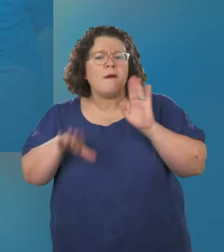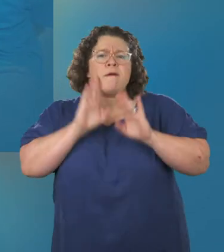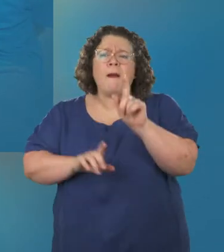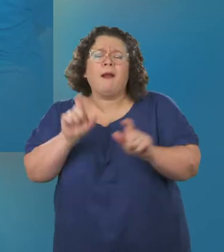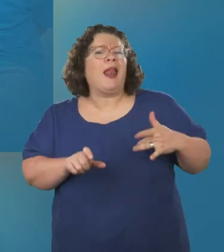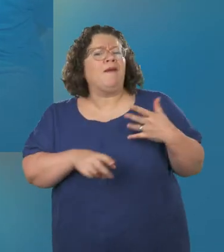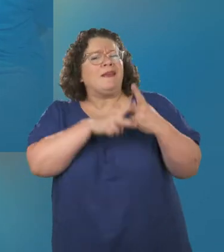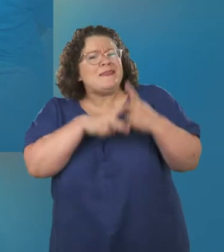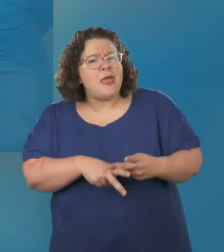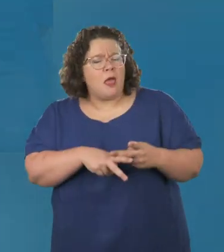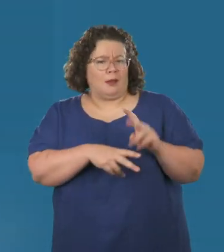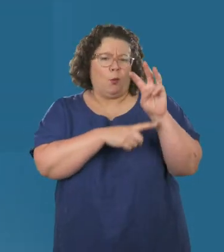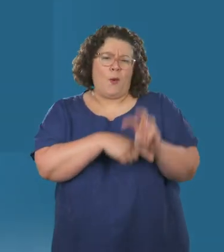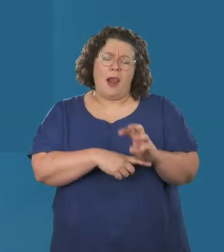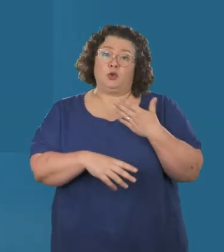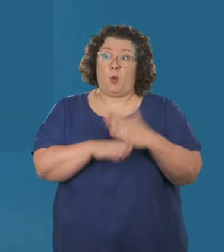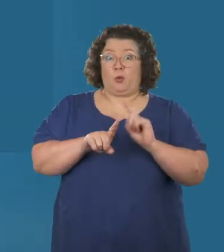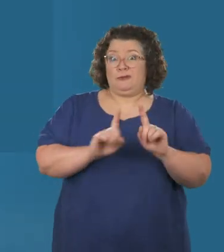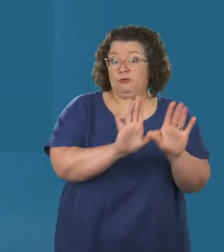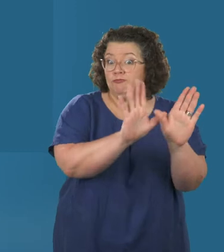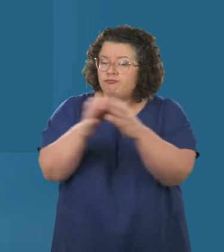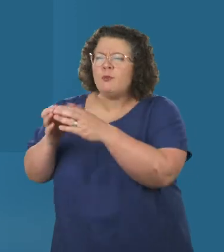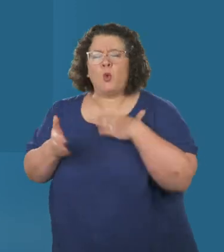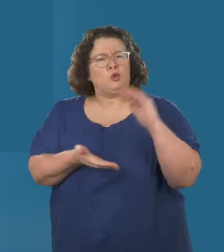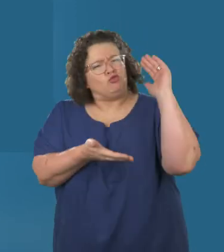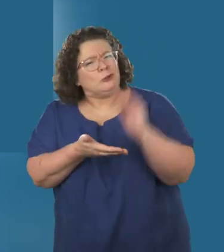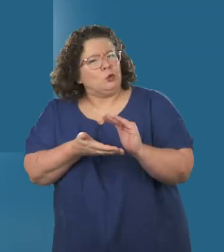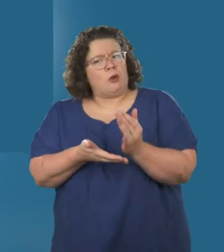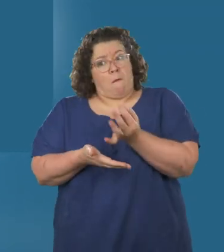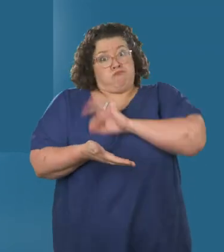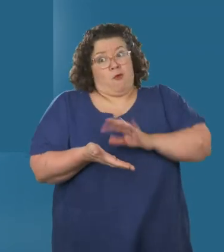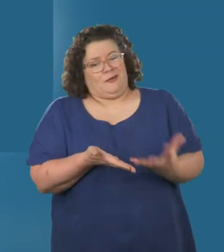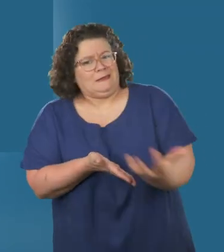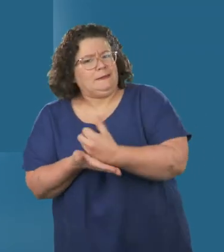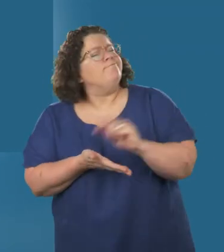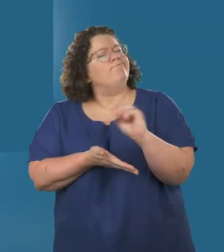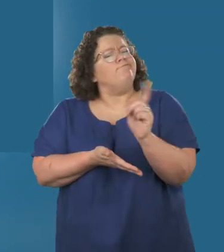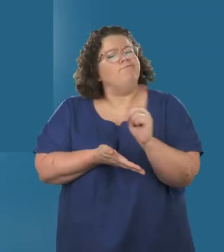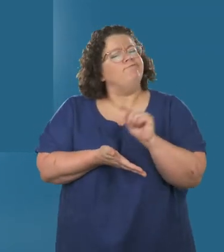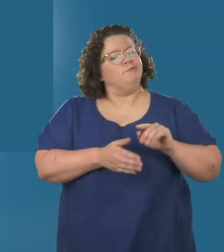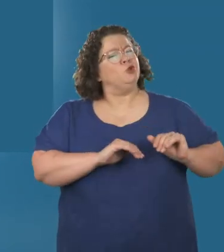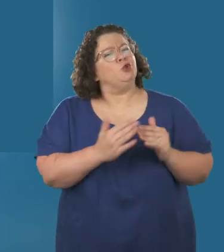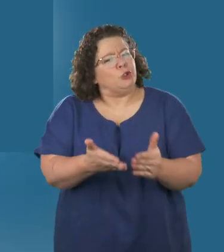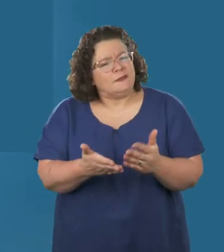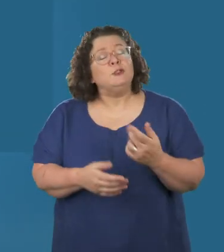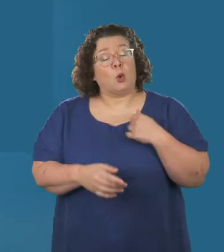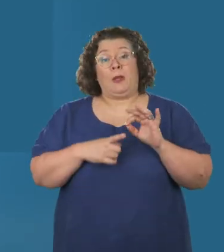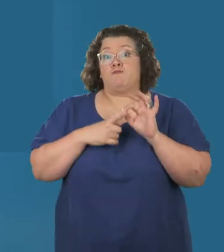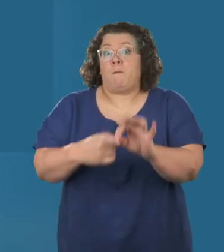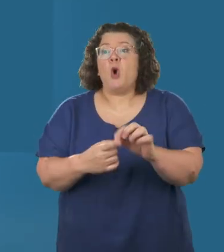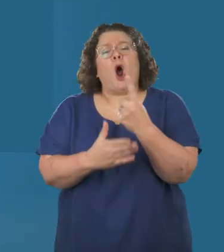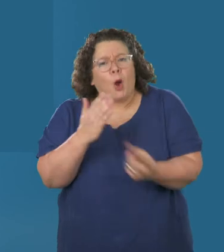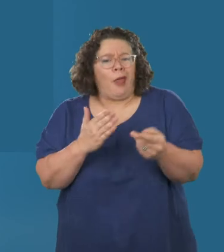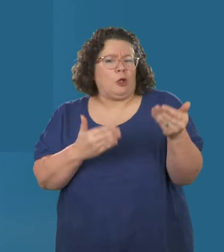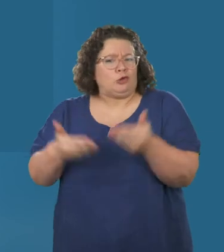people living in care in Wales, we are working with partners to eliminate profit-making from these services. We propose